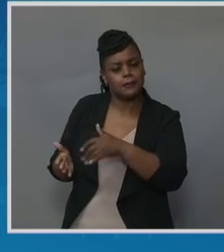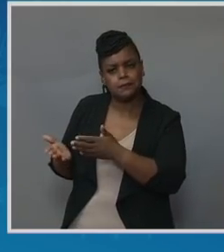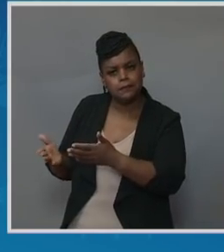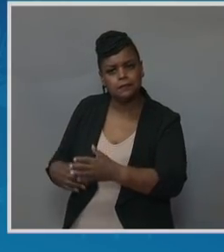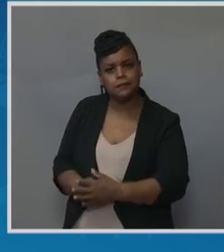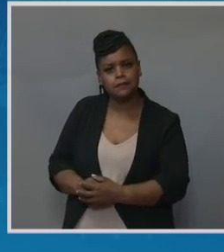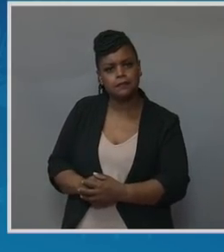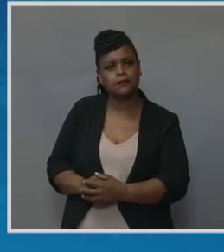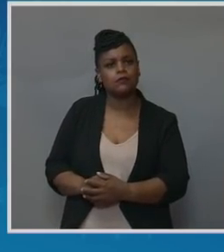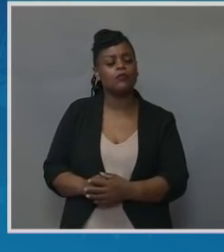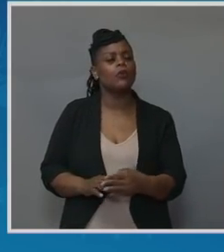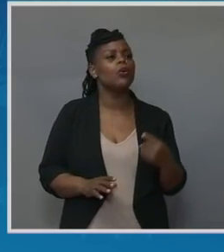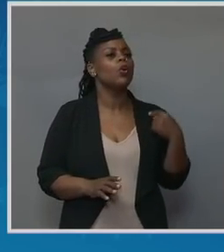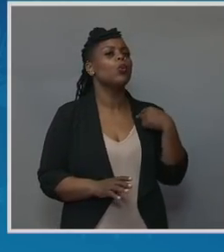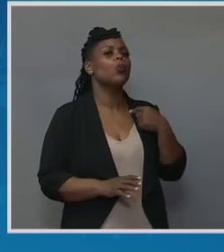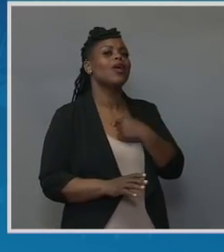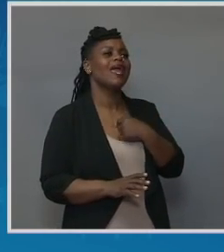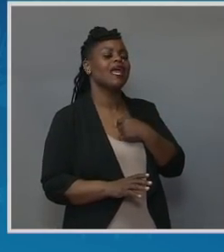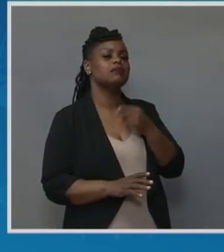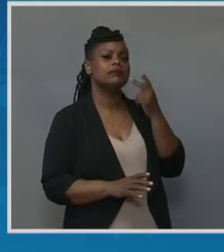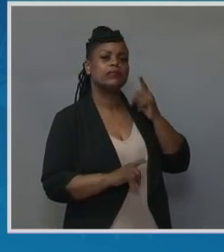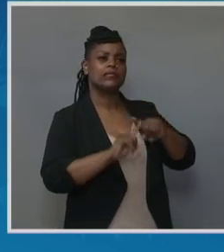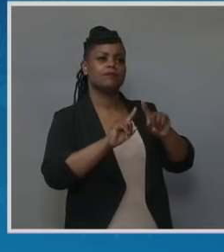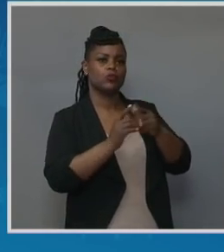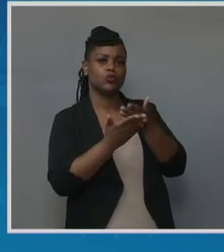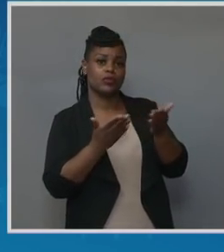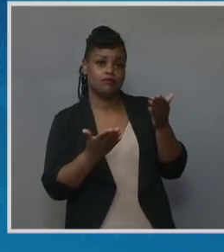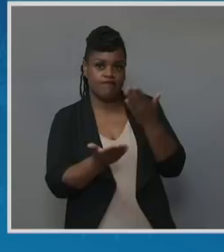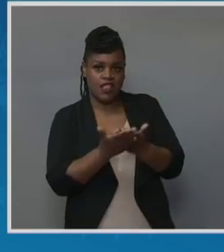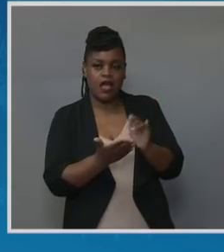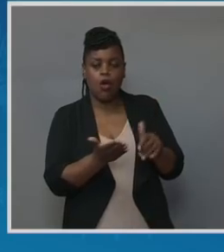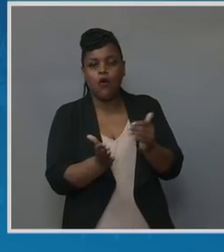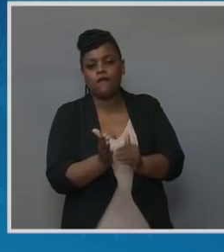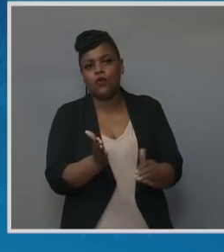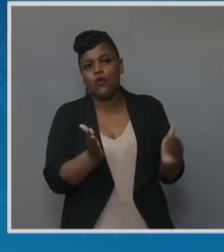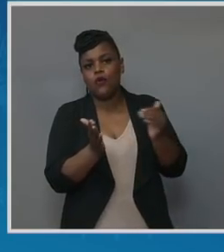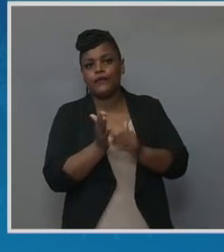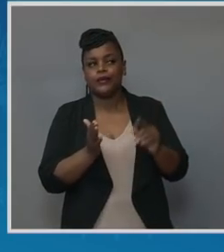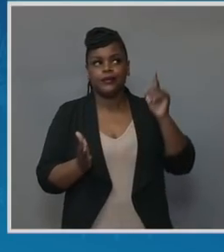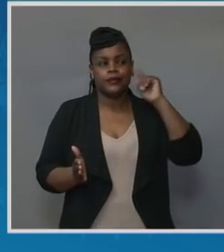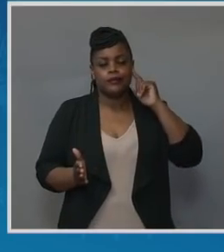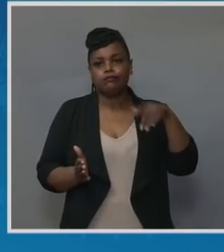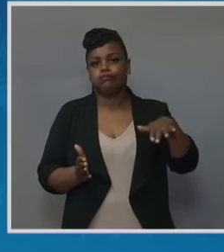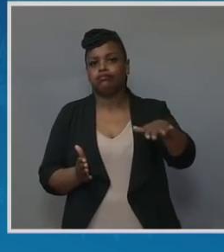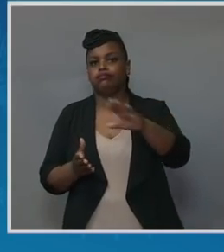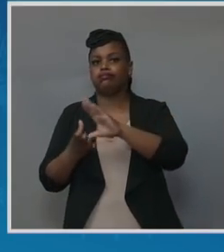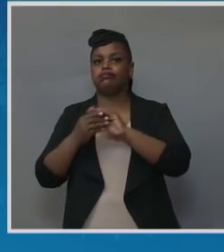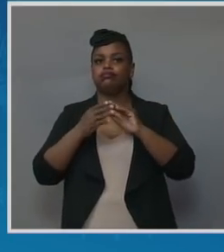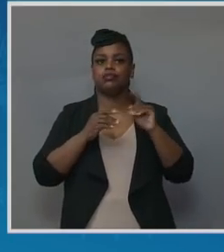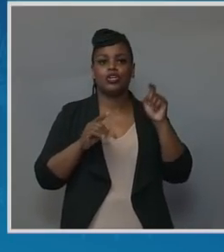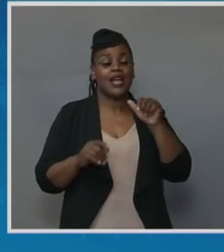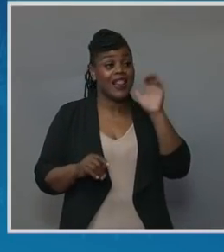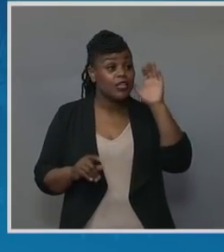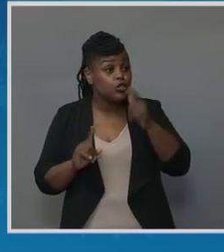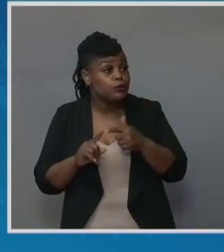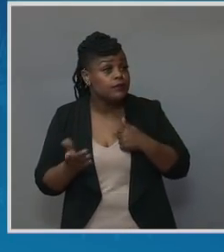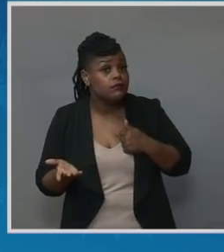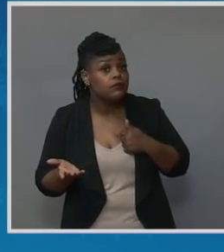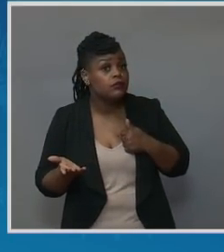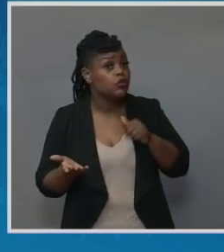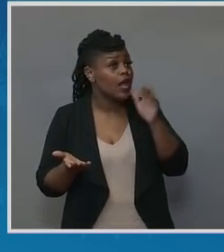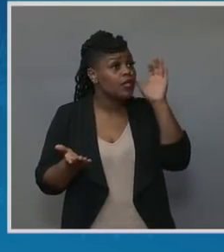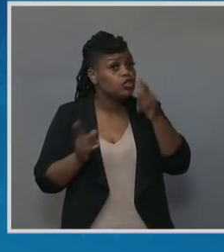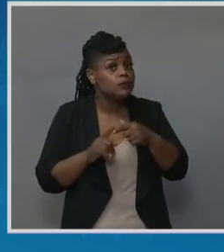from these stories about the fact that over and over again, we hear women of color saying they're not being heard, they're not being listened to. They have